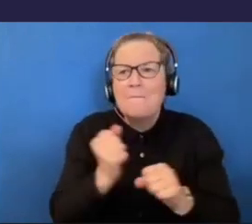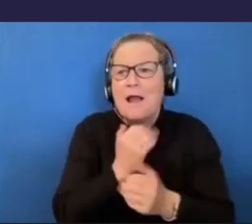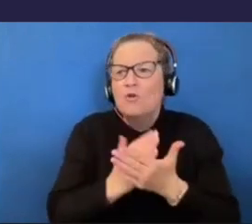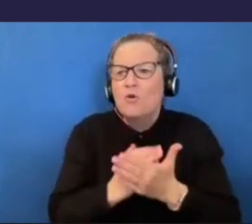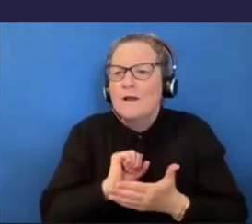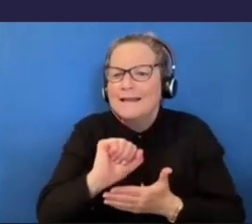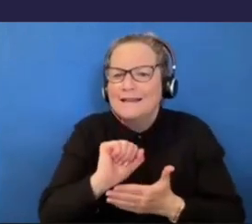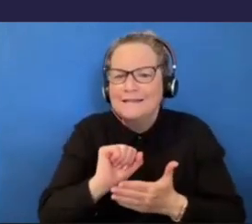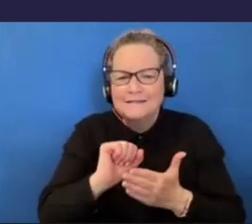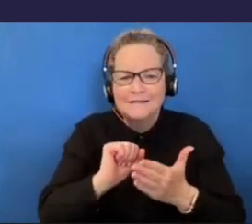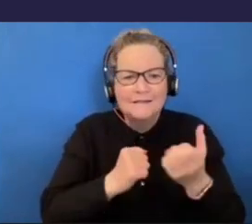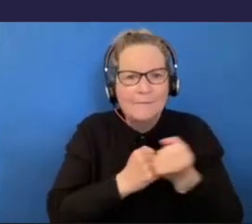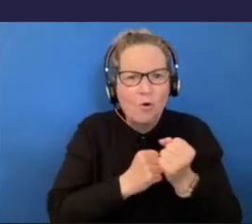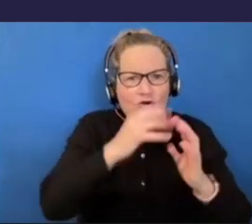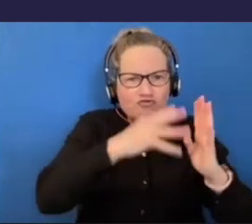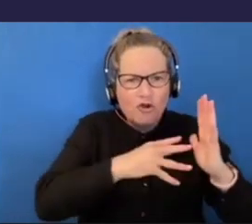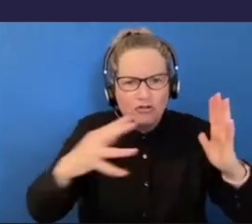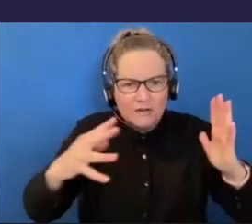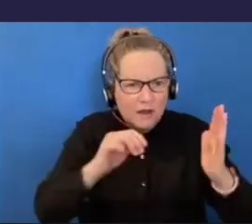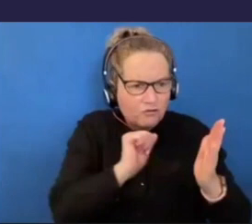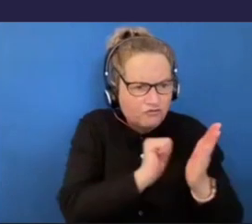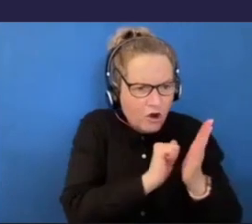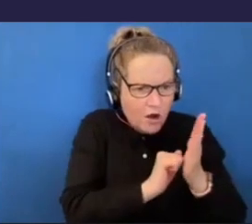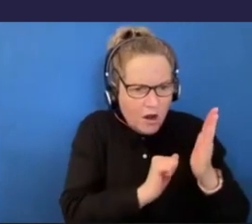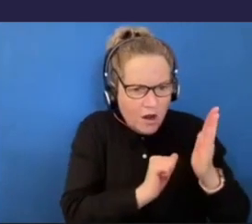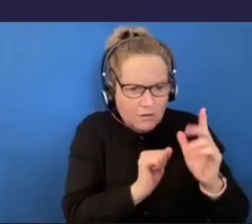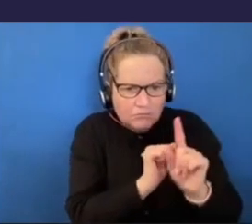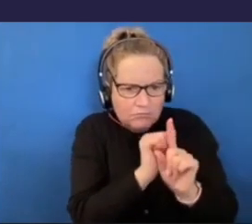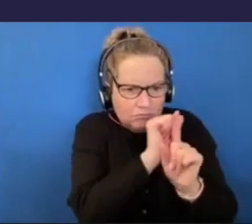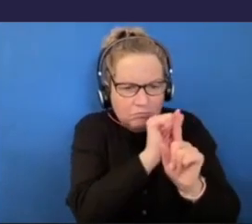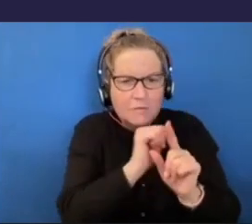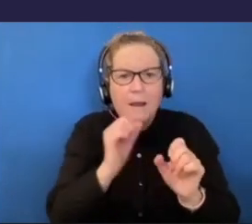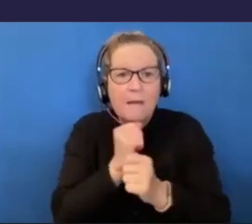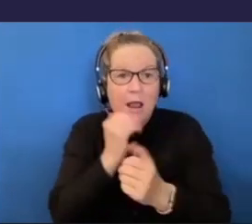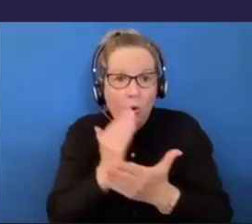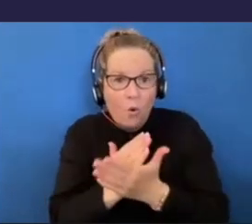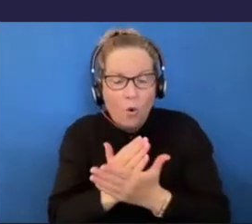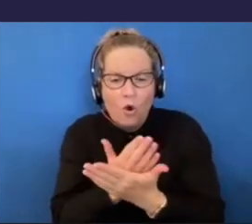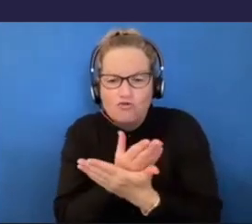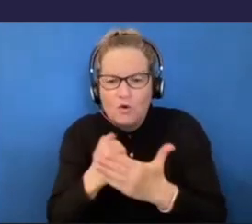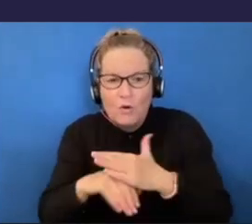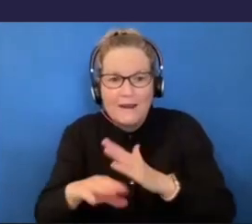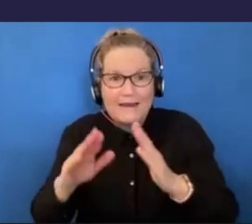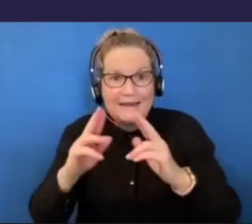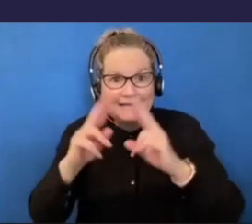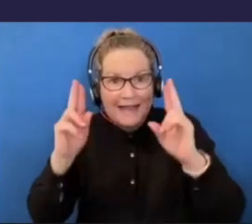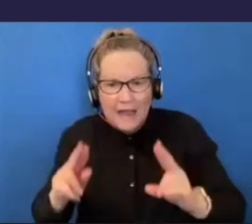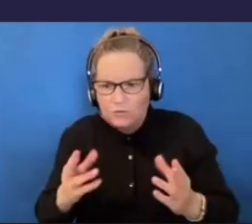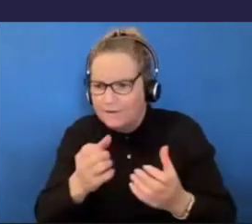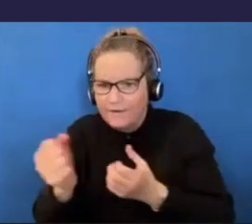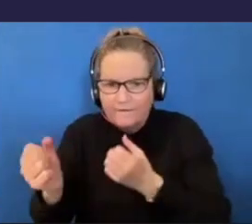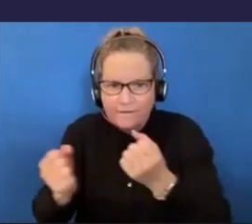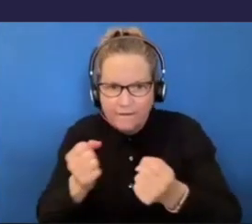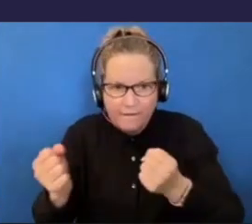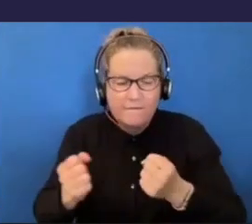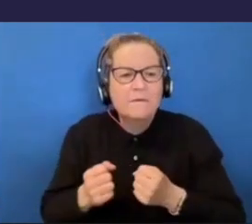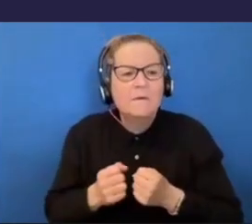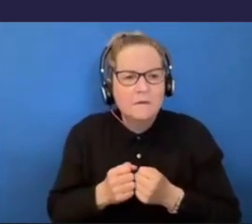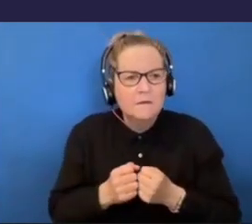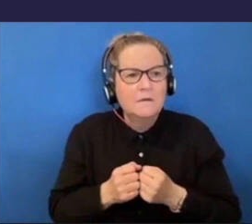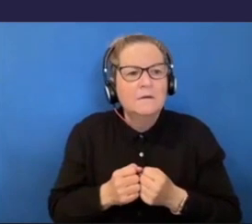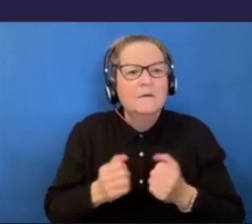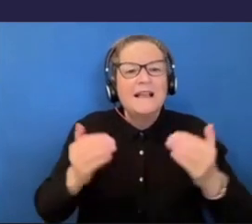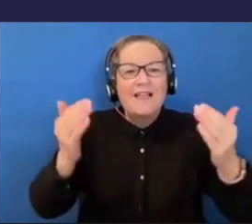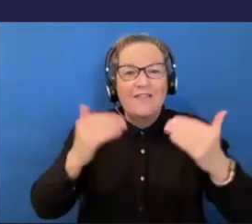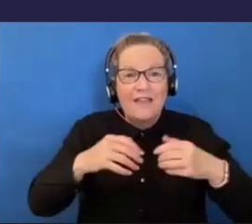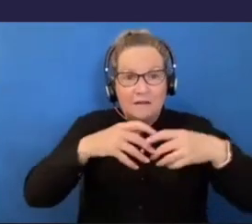rosters are up to date and, uh, making sure that the resources in his house are up to date. And then you've got the foot soldiers